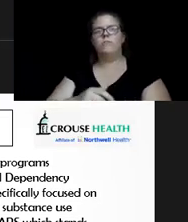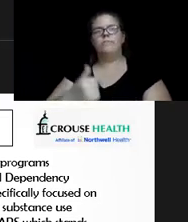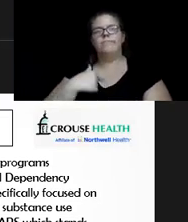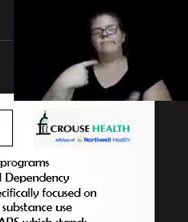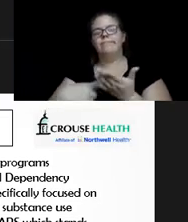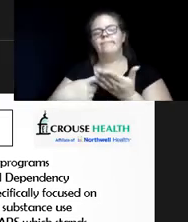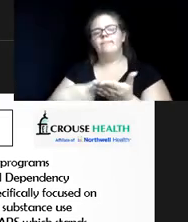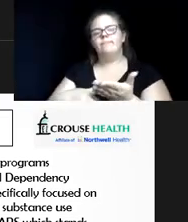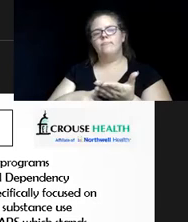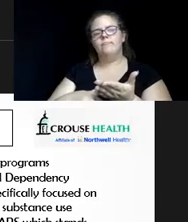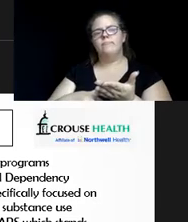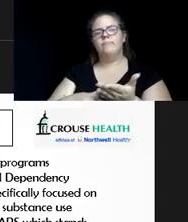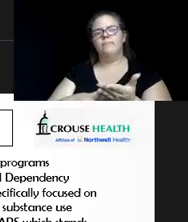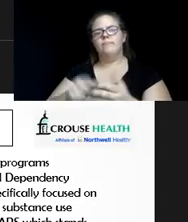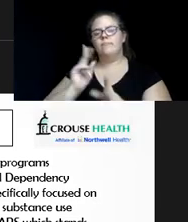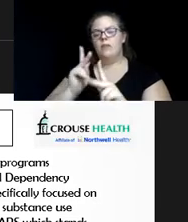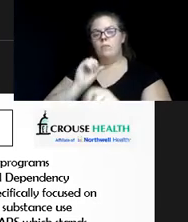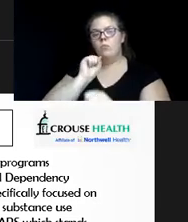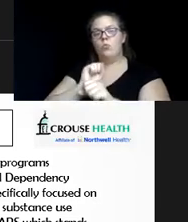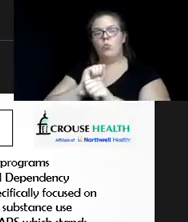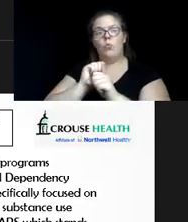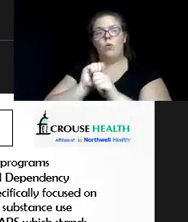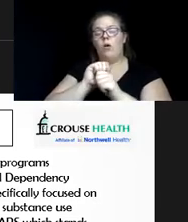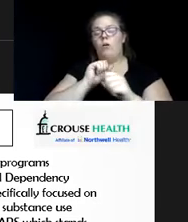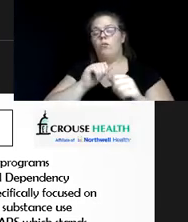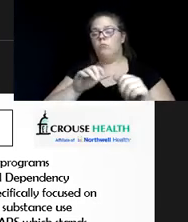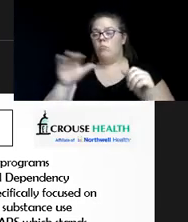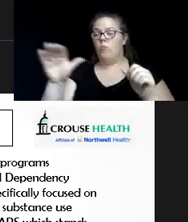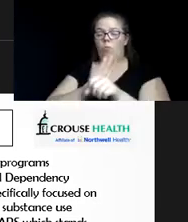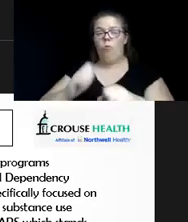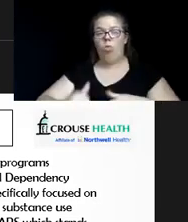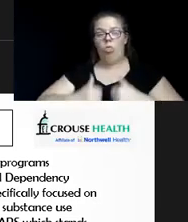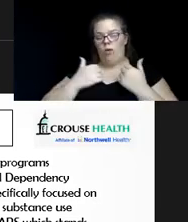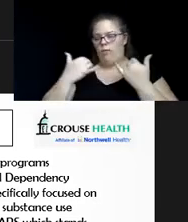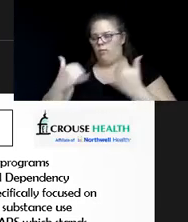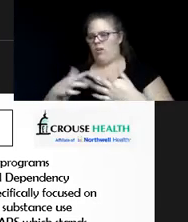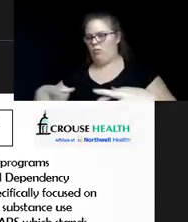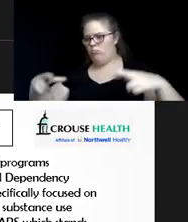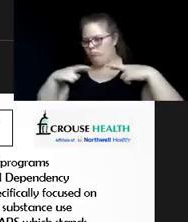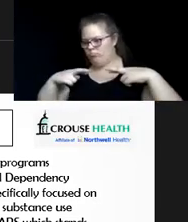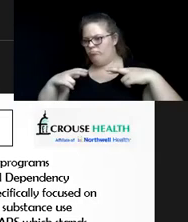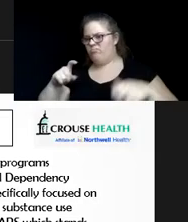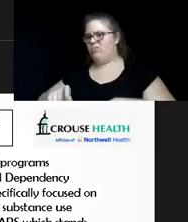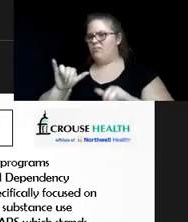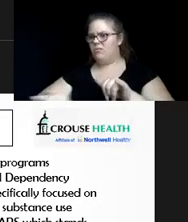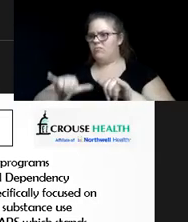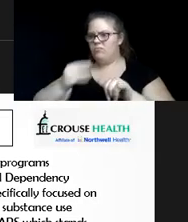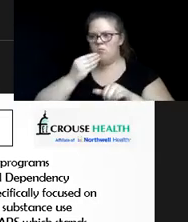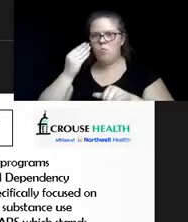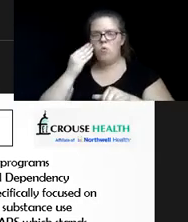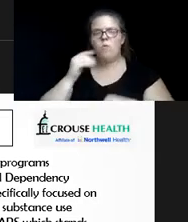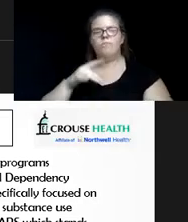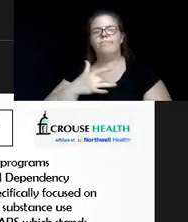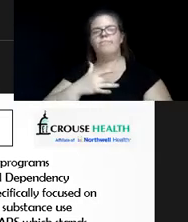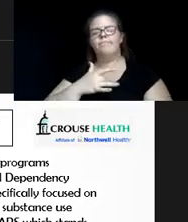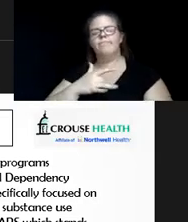that people have worked for them all their lives and now suddenly they're retiring and they have to stay at home. There's a tendency for the younger